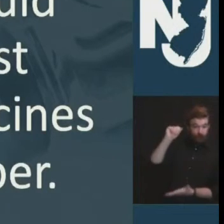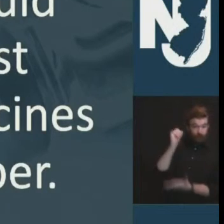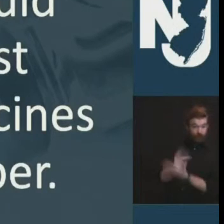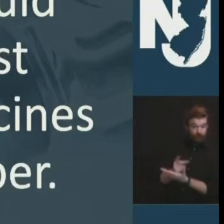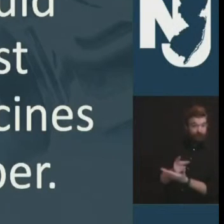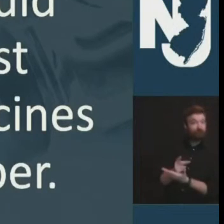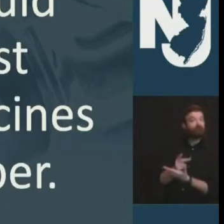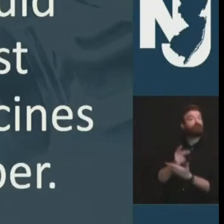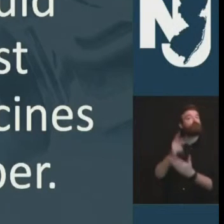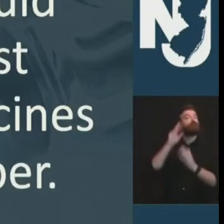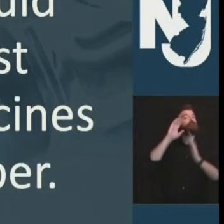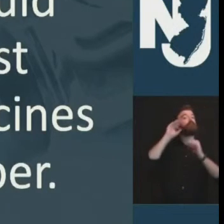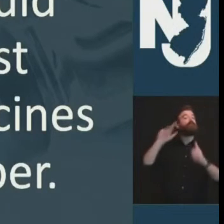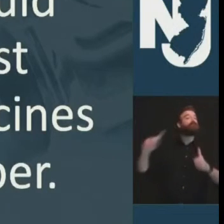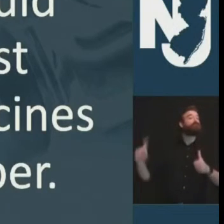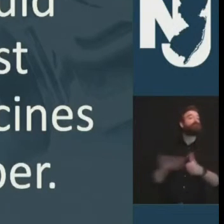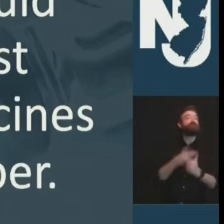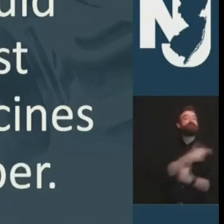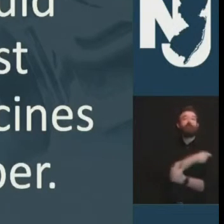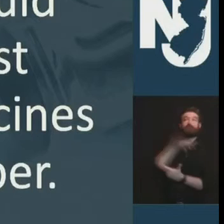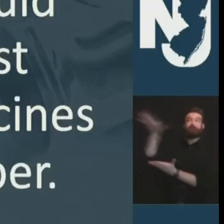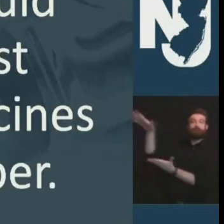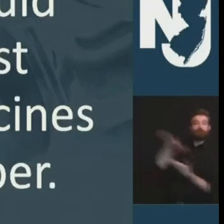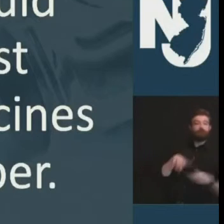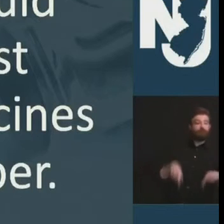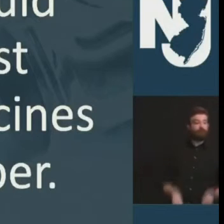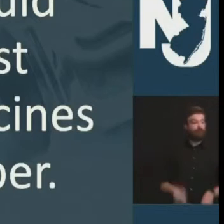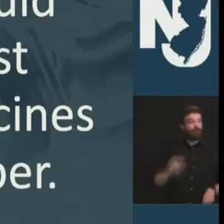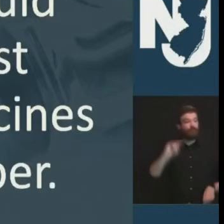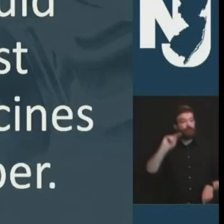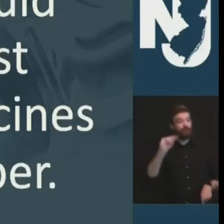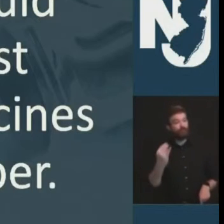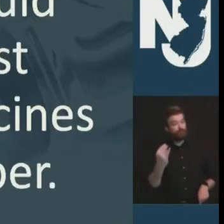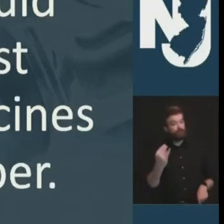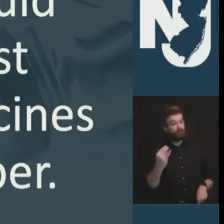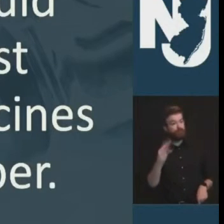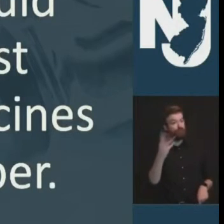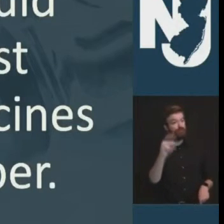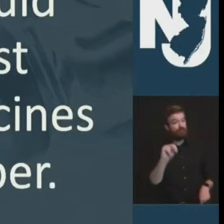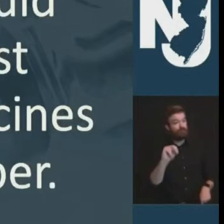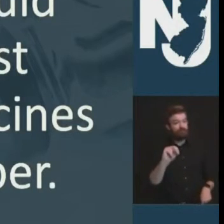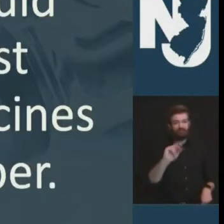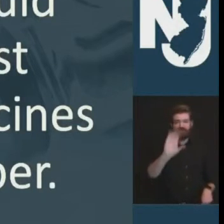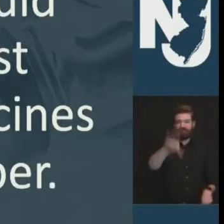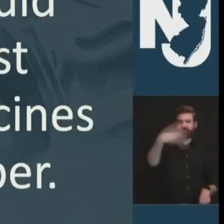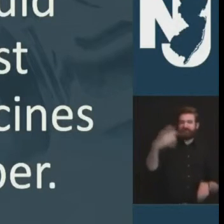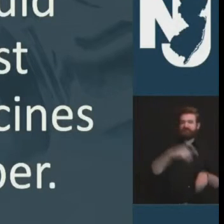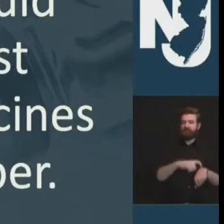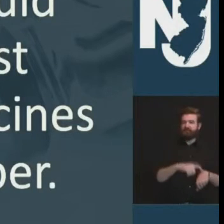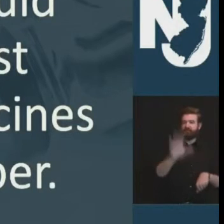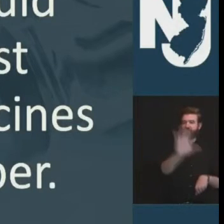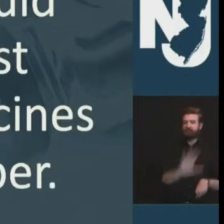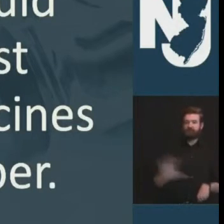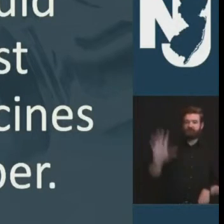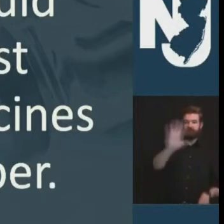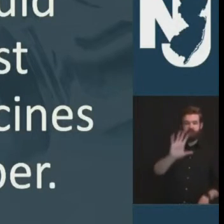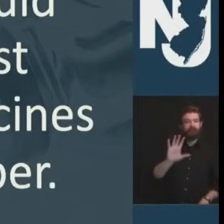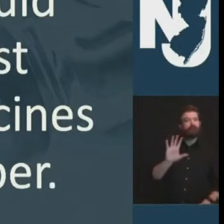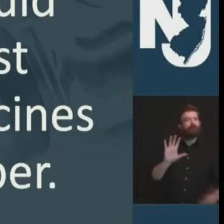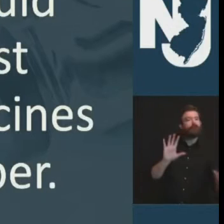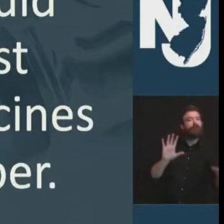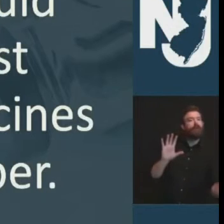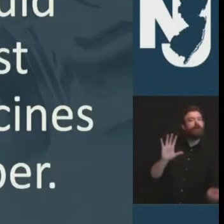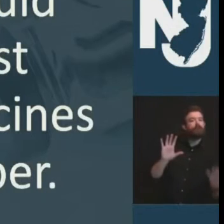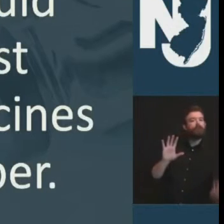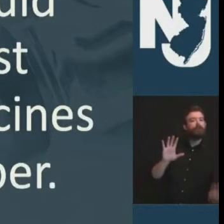roughly 130 000 doses would arrive in state around christmas time with more to follow i'll ask judy as i know she was going